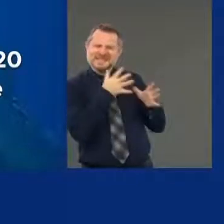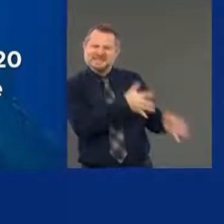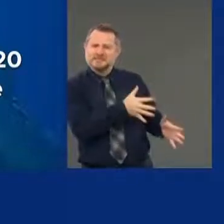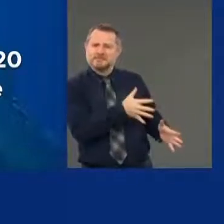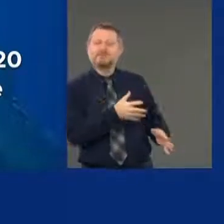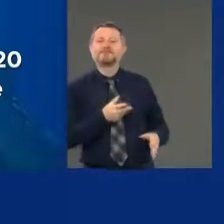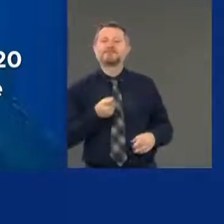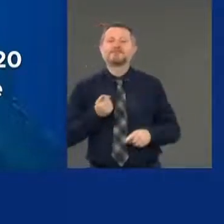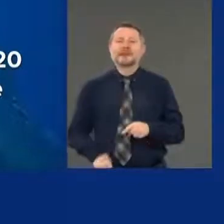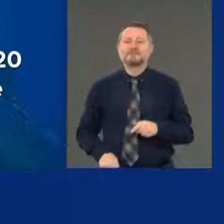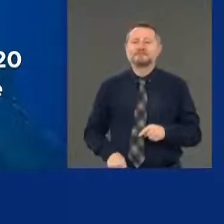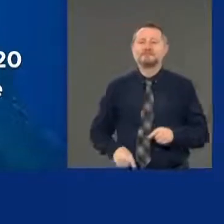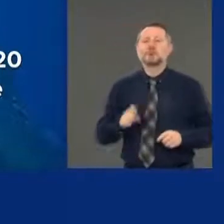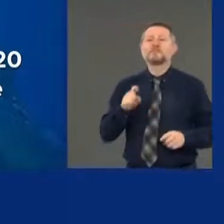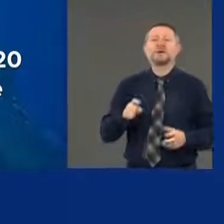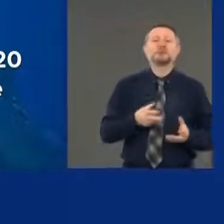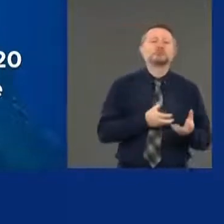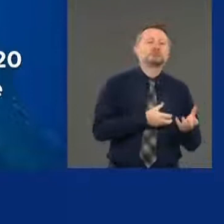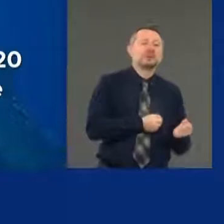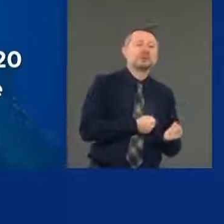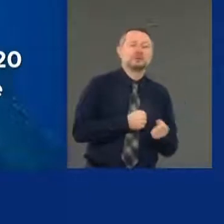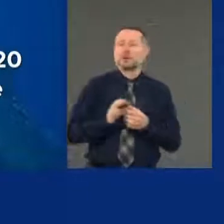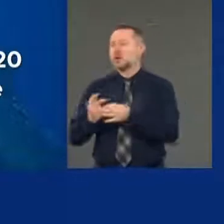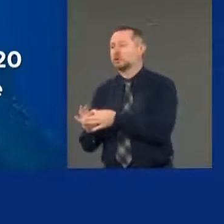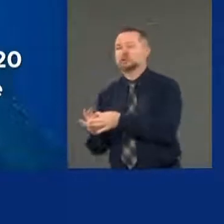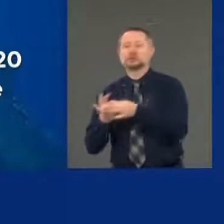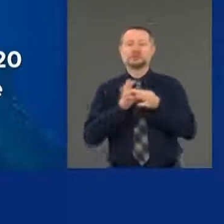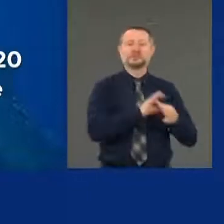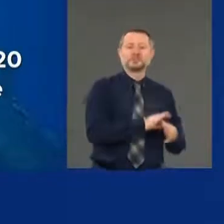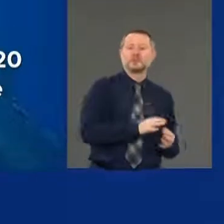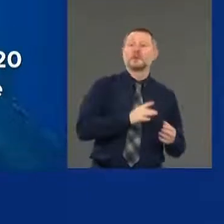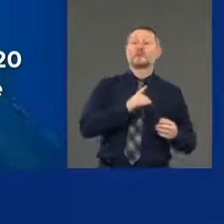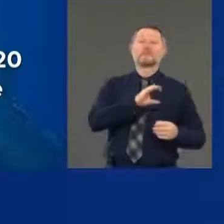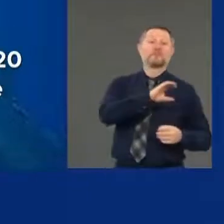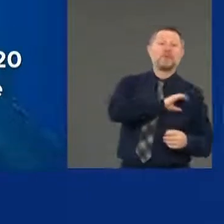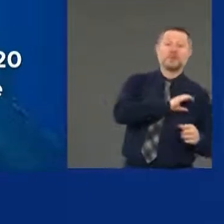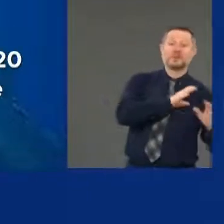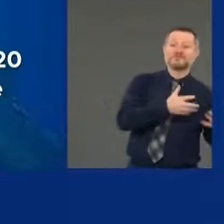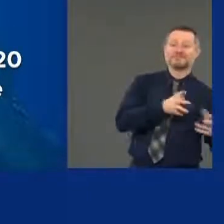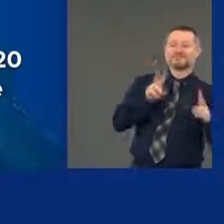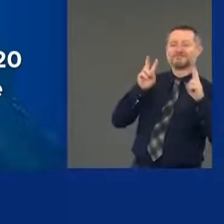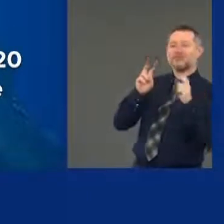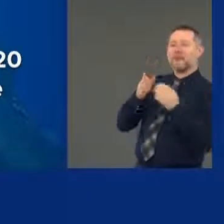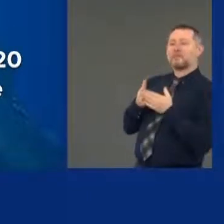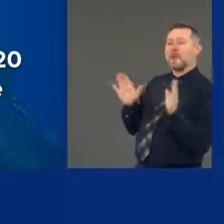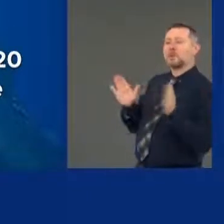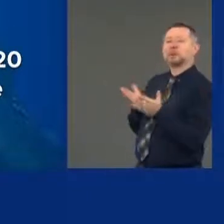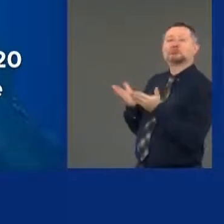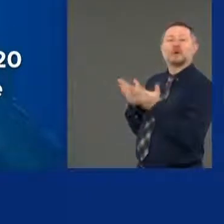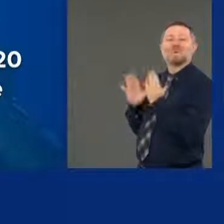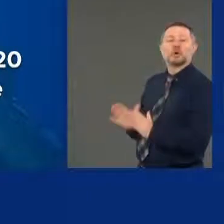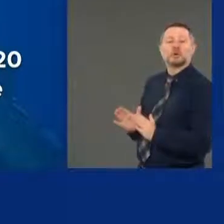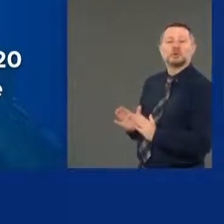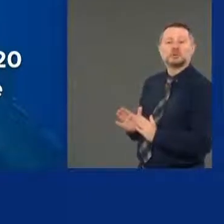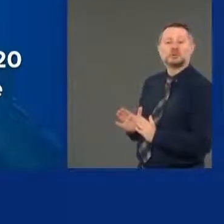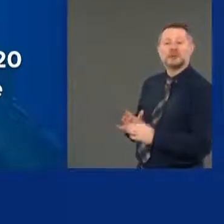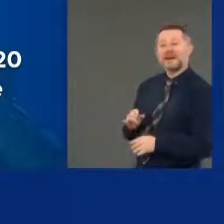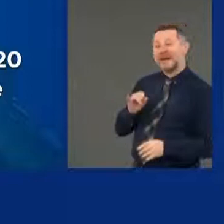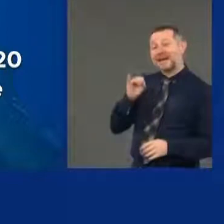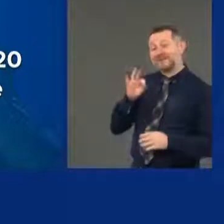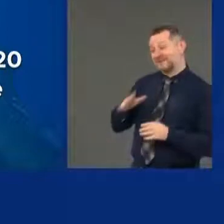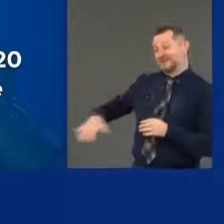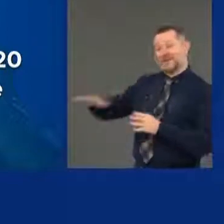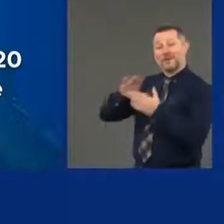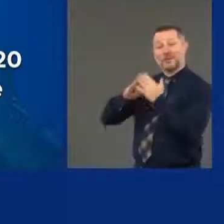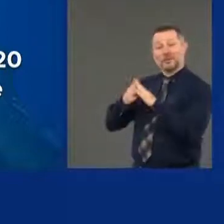The police are public servants for that community. If that community doesn't trust and doesn't respect the police, the